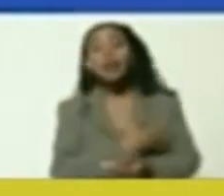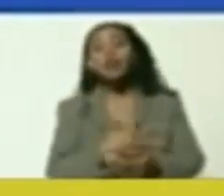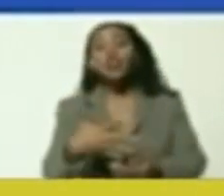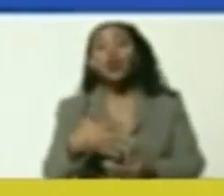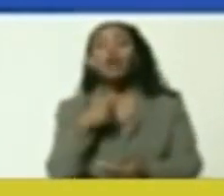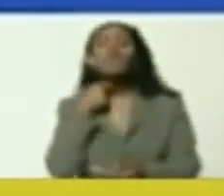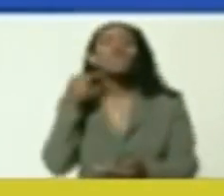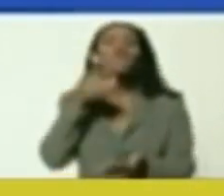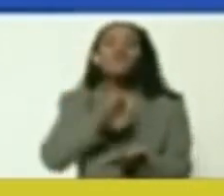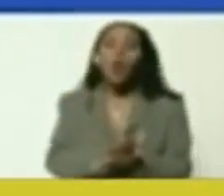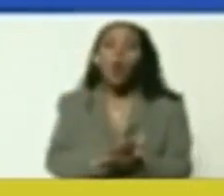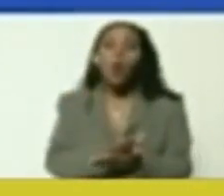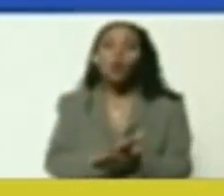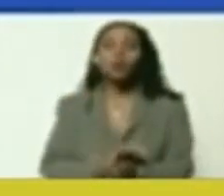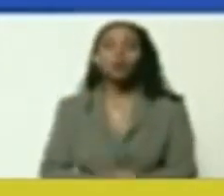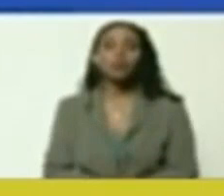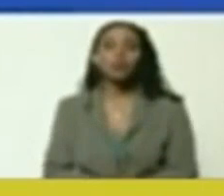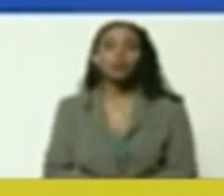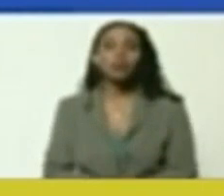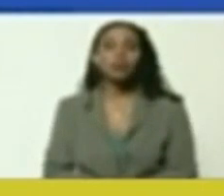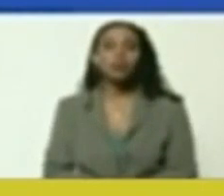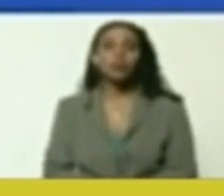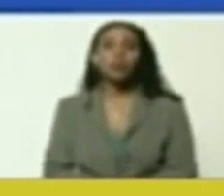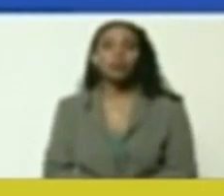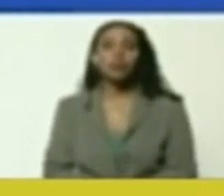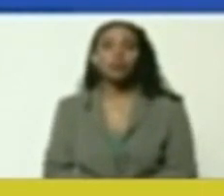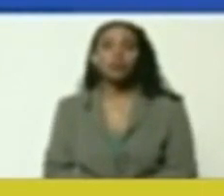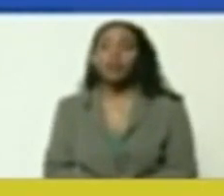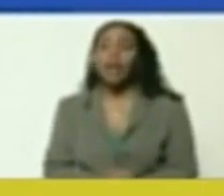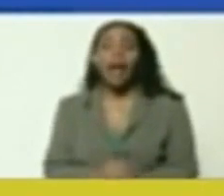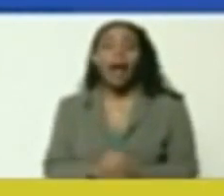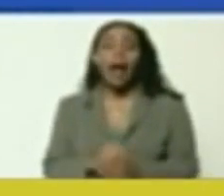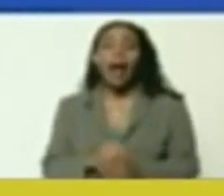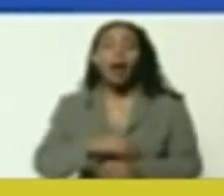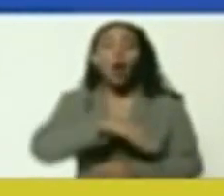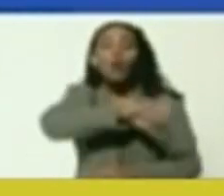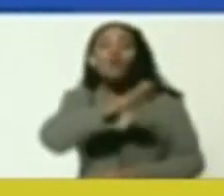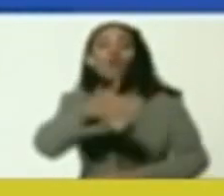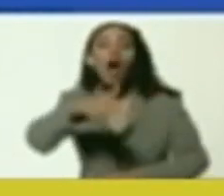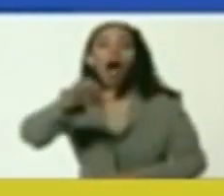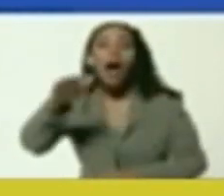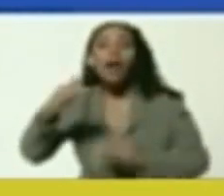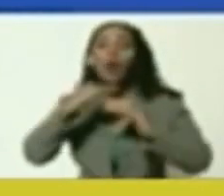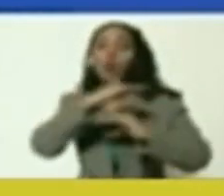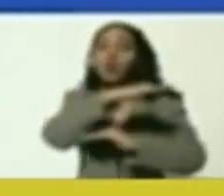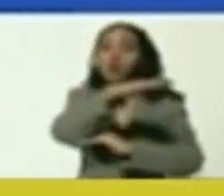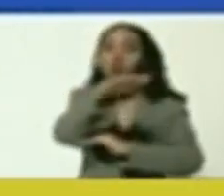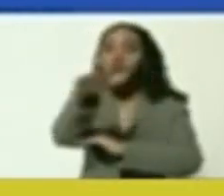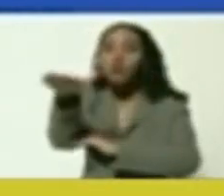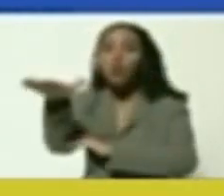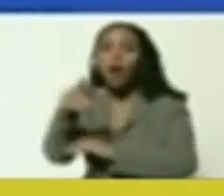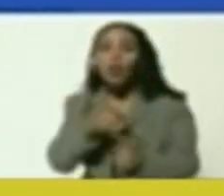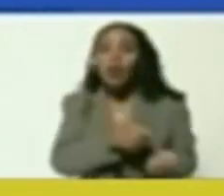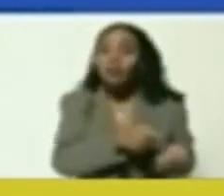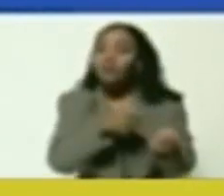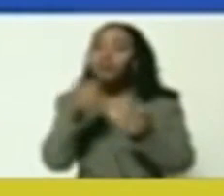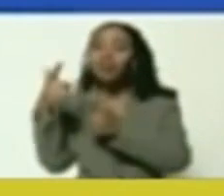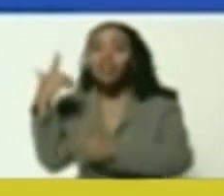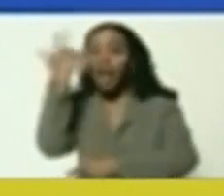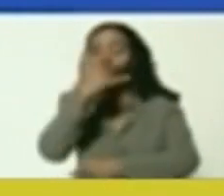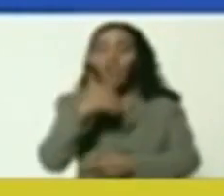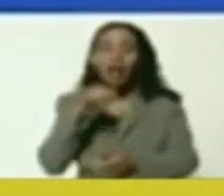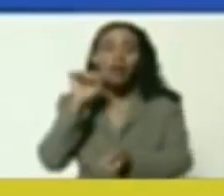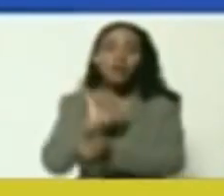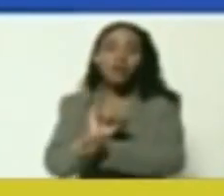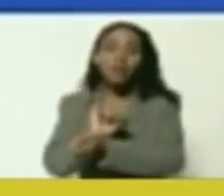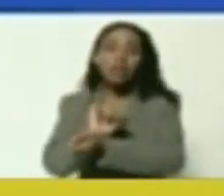and out of 80 million, out of those 80 million, it is said that 40 million perished in the oceans,